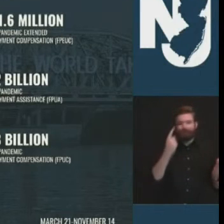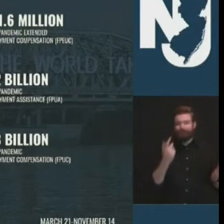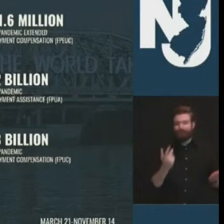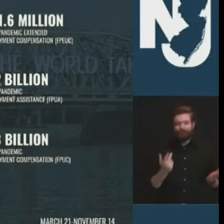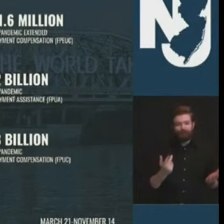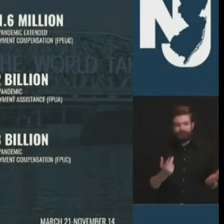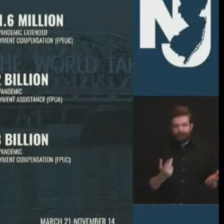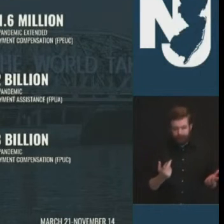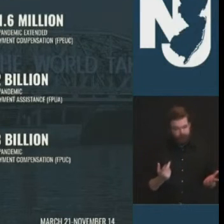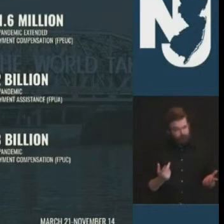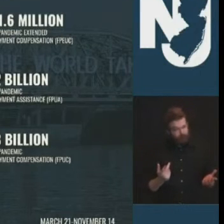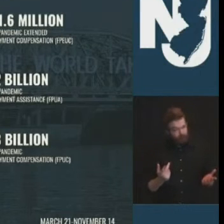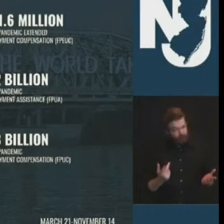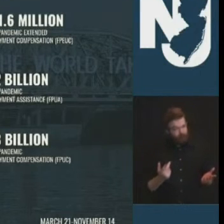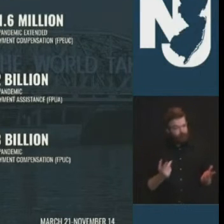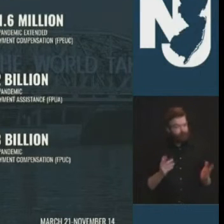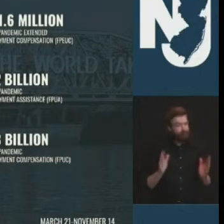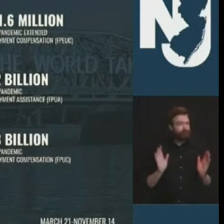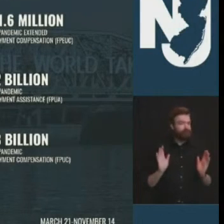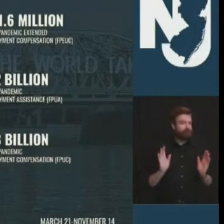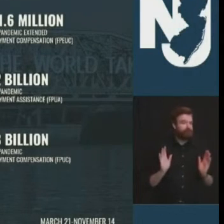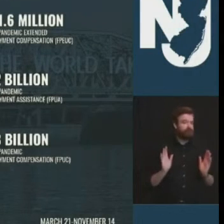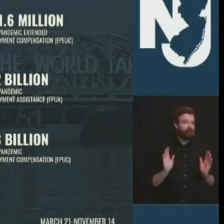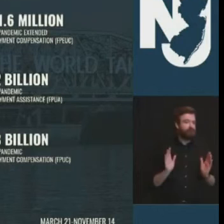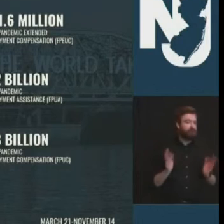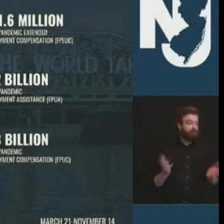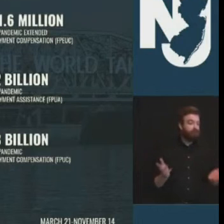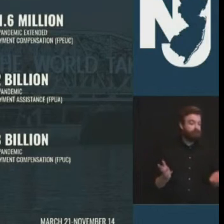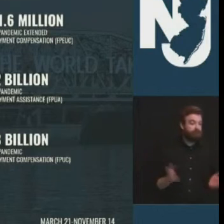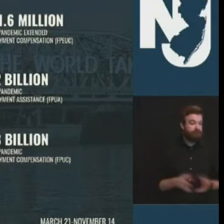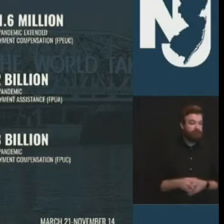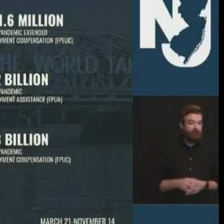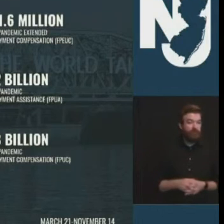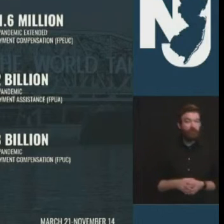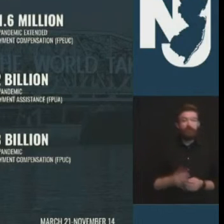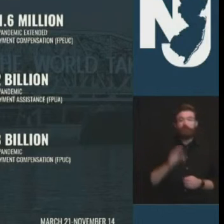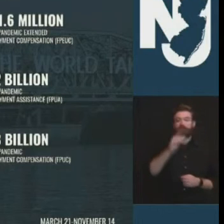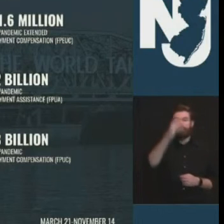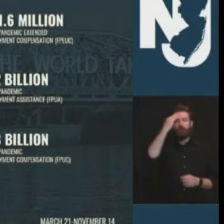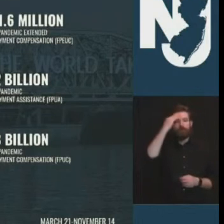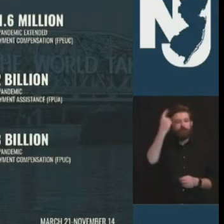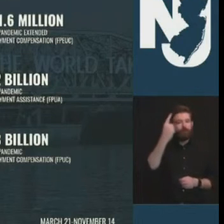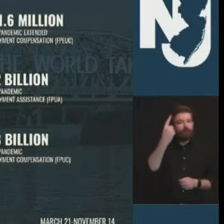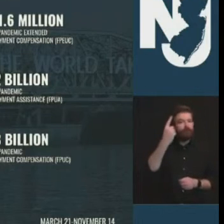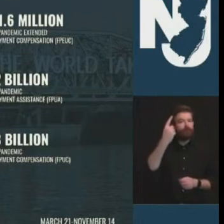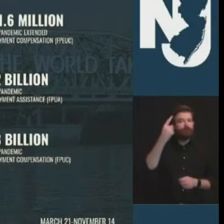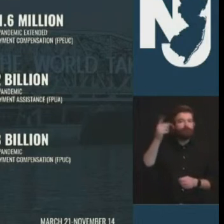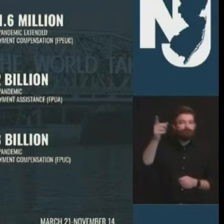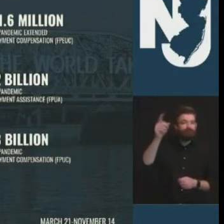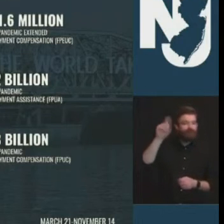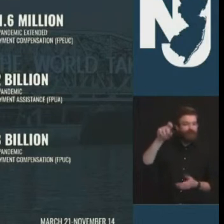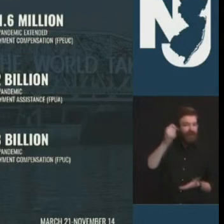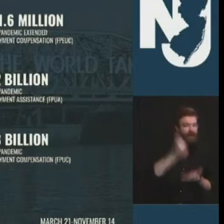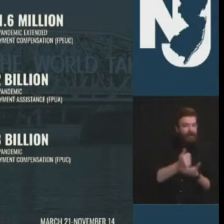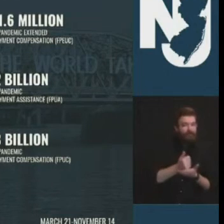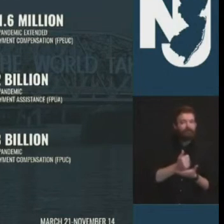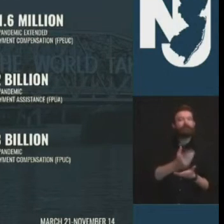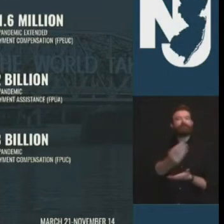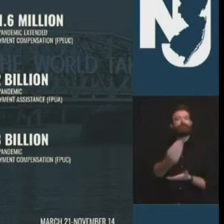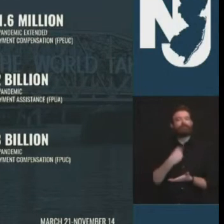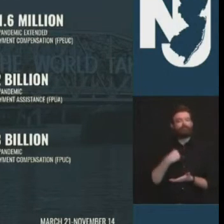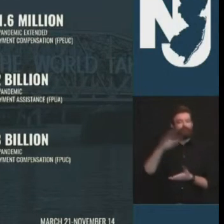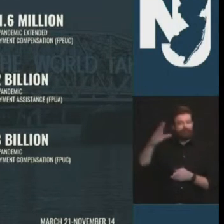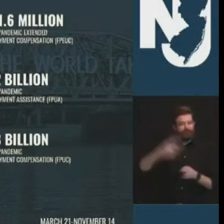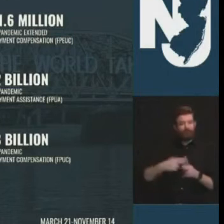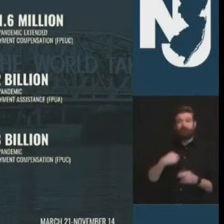reiterate if you know of people like that get the details to us get them to me personally i promise you we will follow up